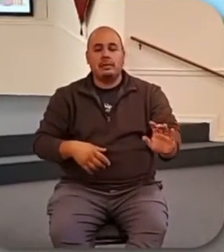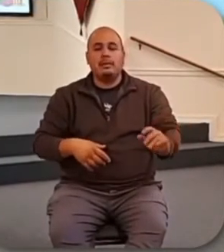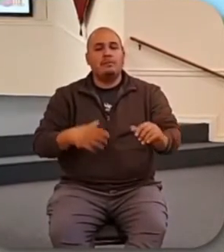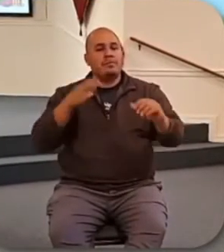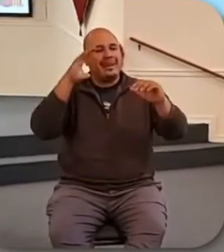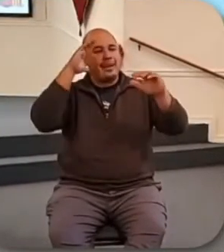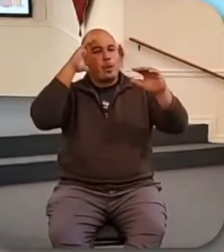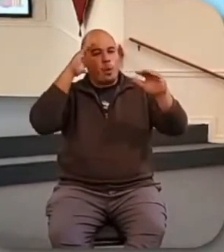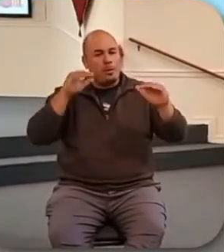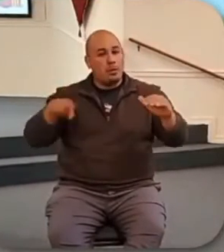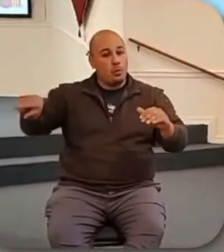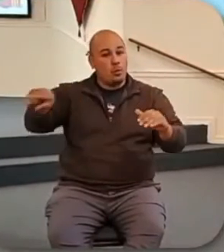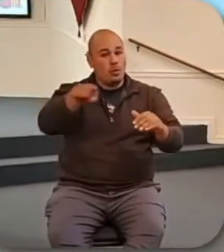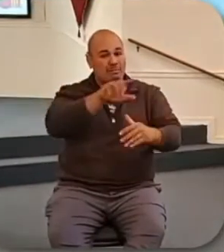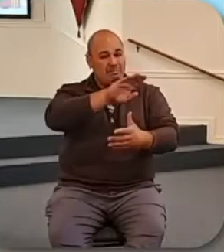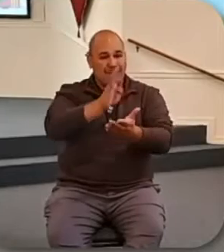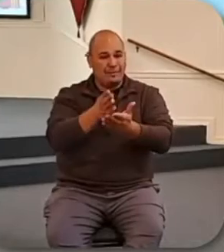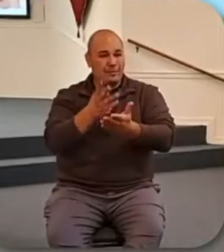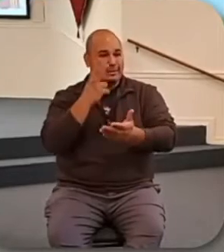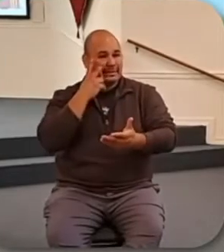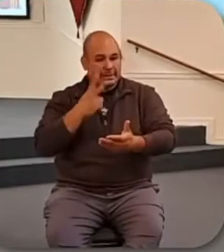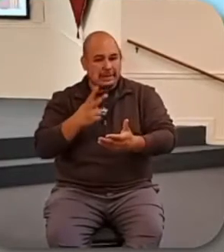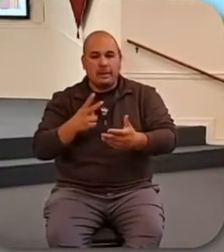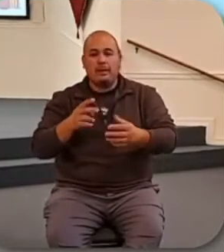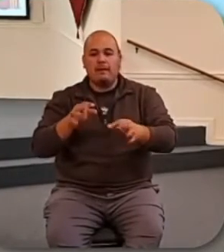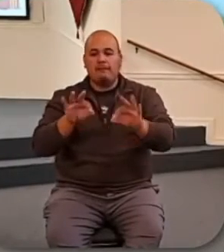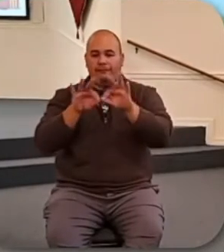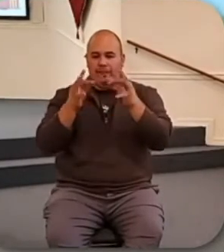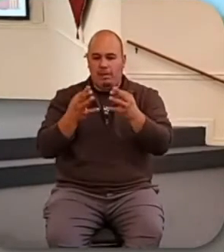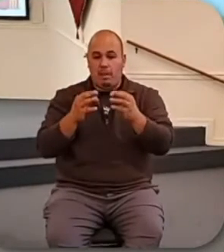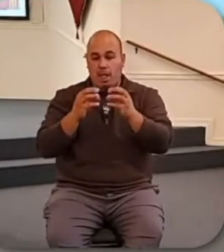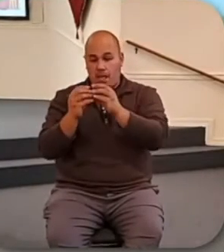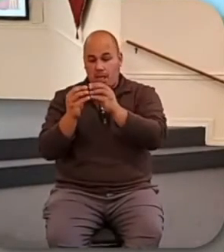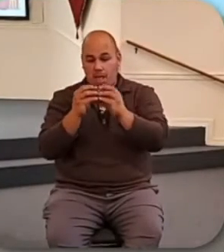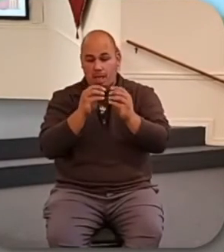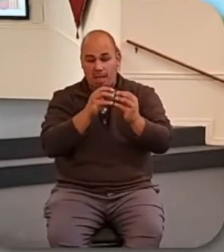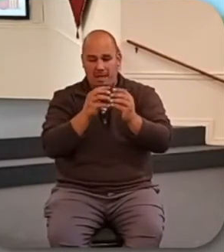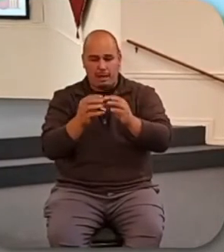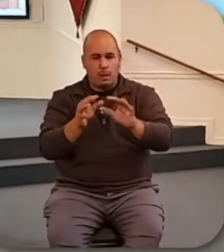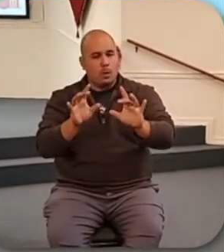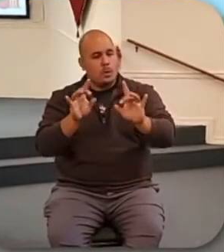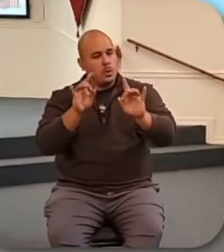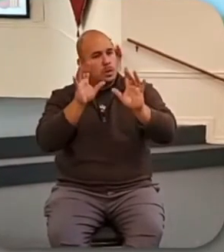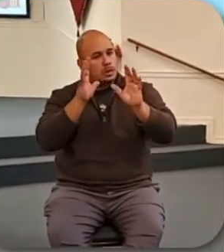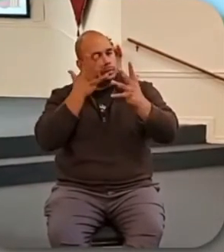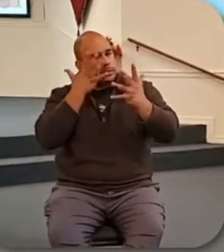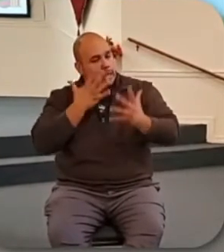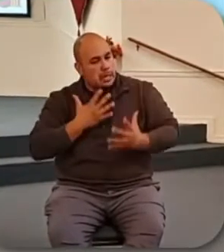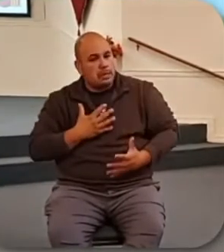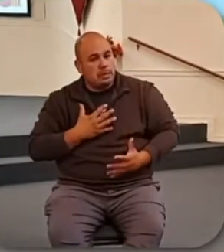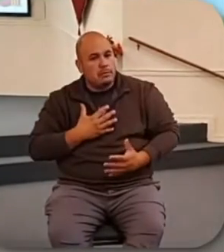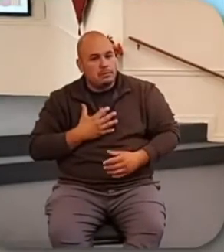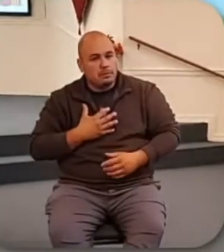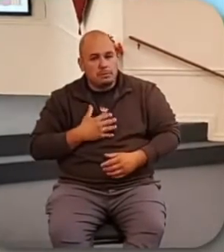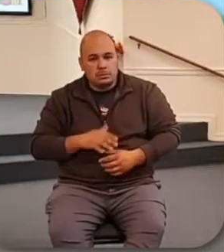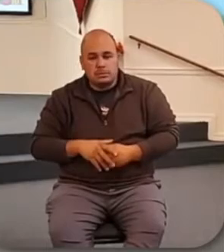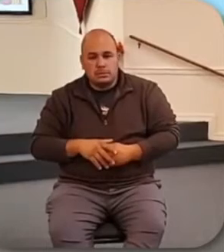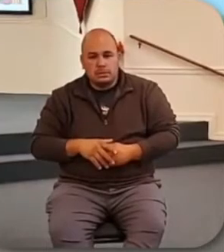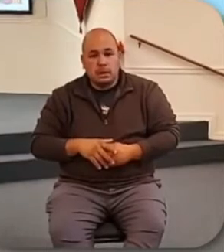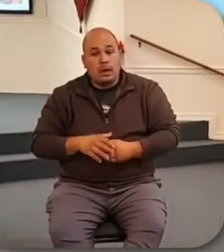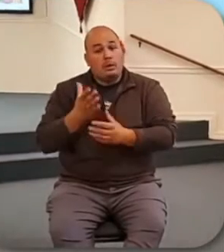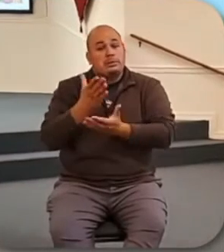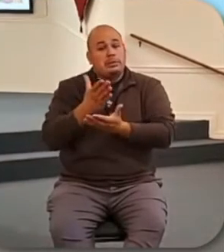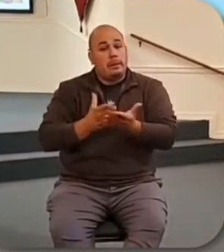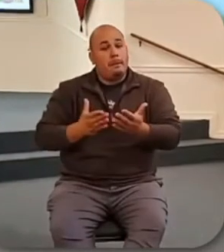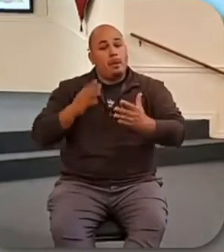when families fight over the inheritance when a loved one has passed away. One would hope their relationships would be more important to them than the